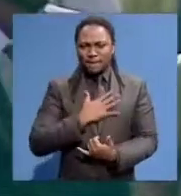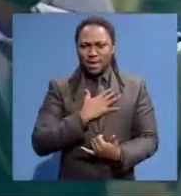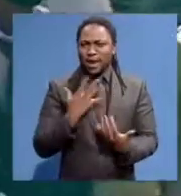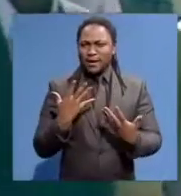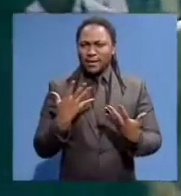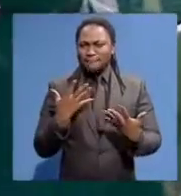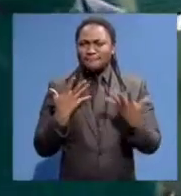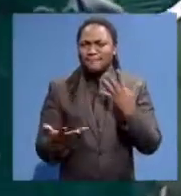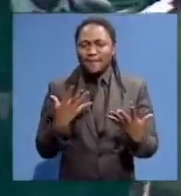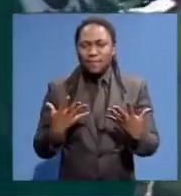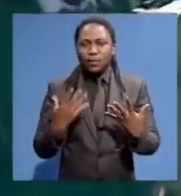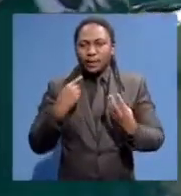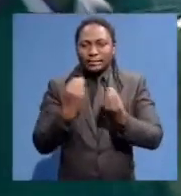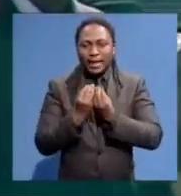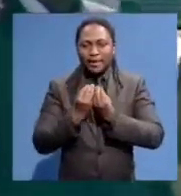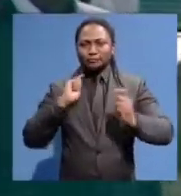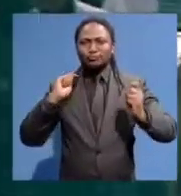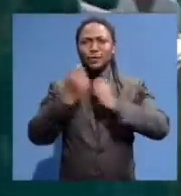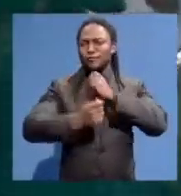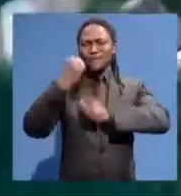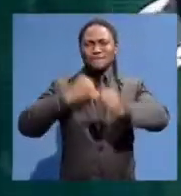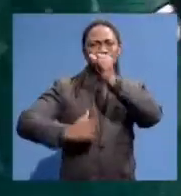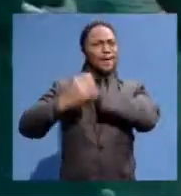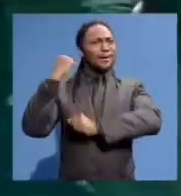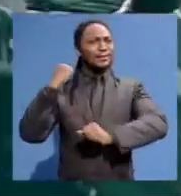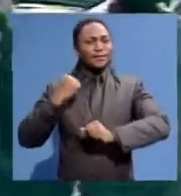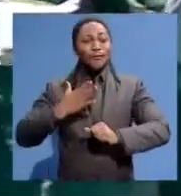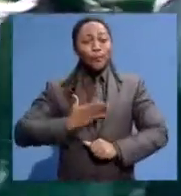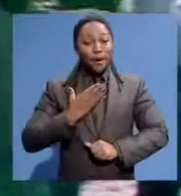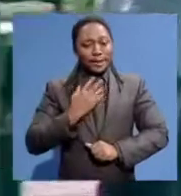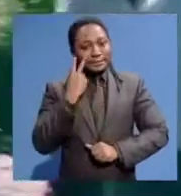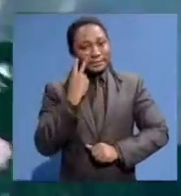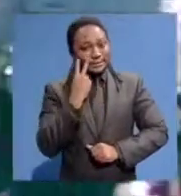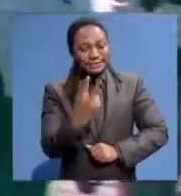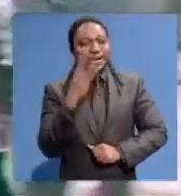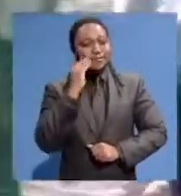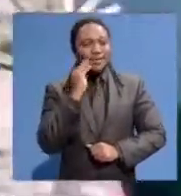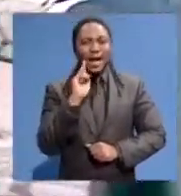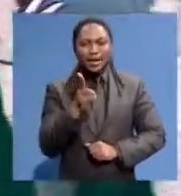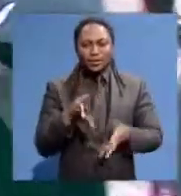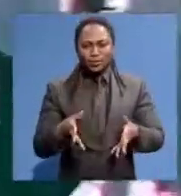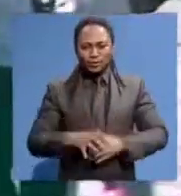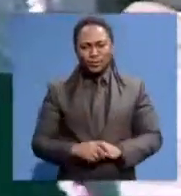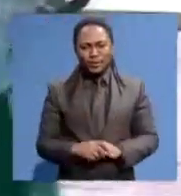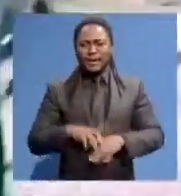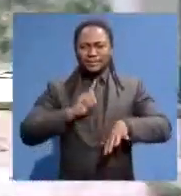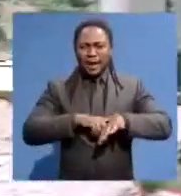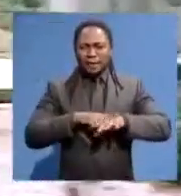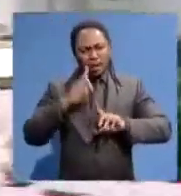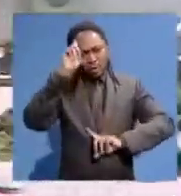we could say, reverse this. This is what we would like to see ourselves experiencing today. Where were you, Dada Ram?